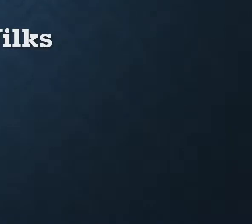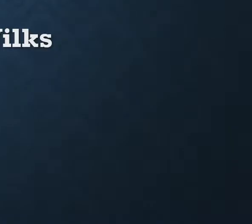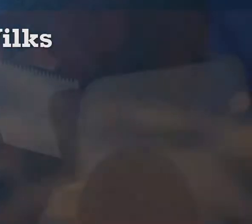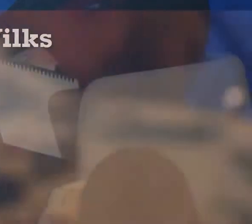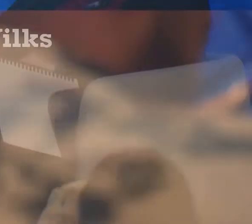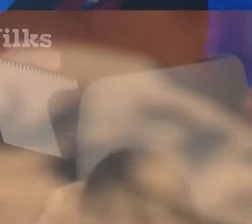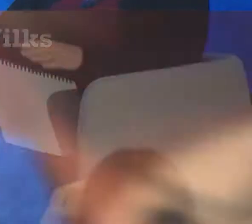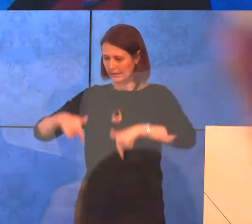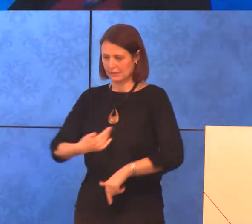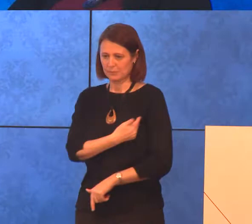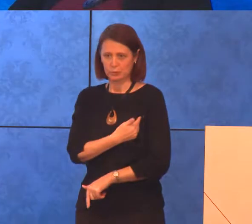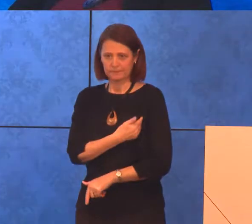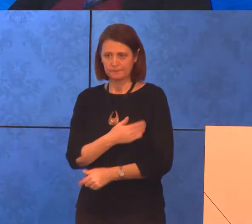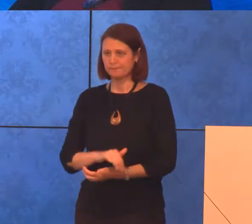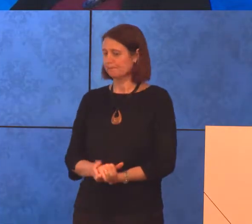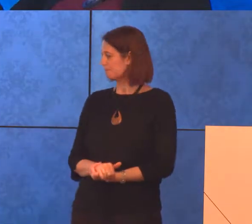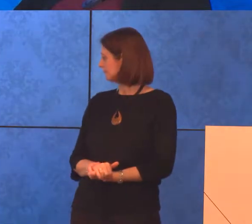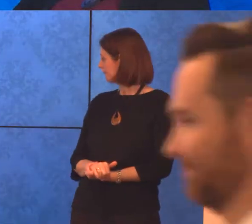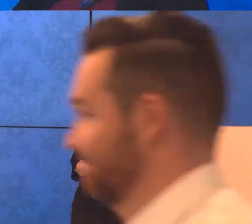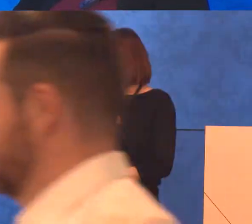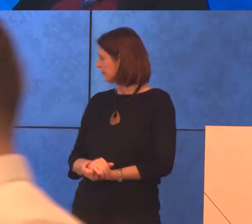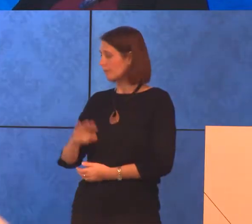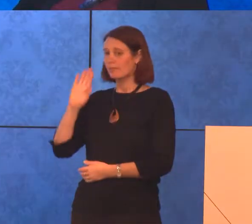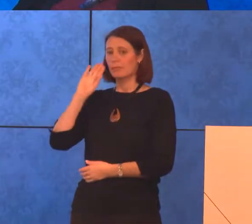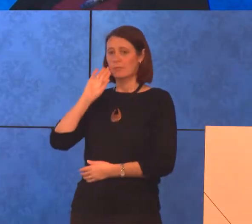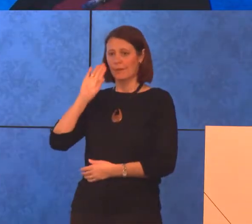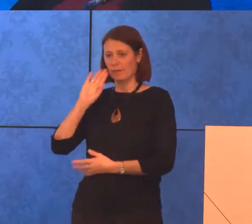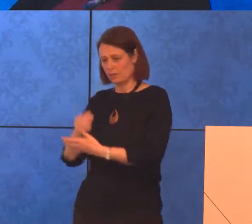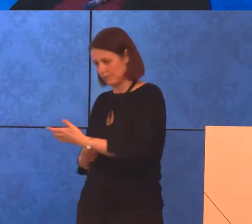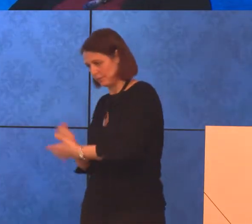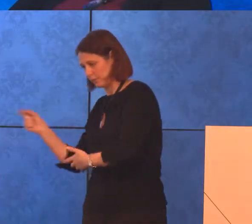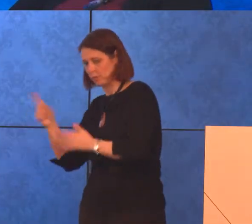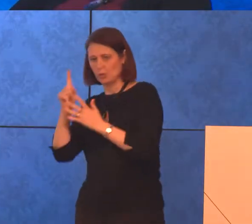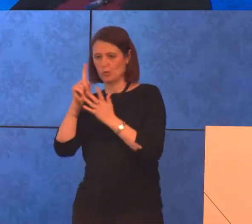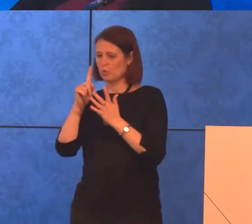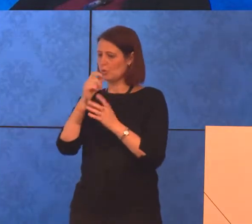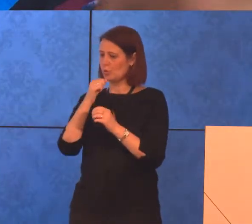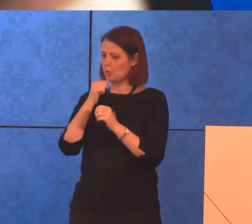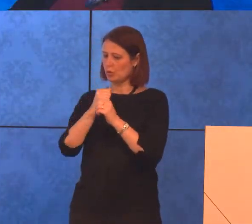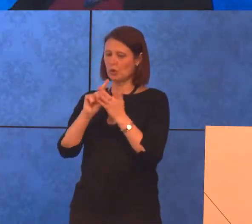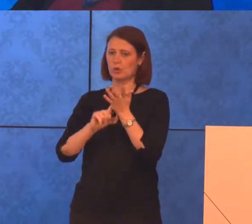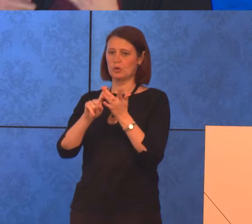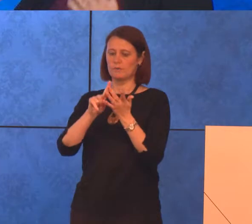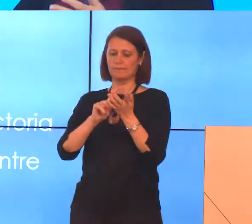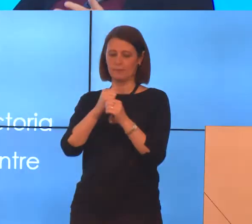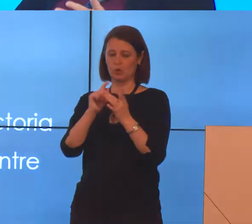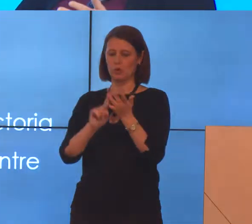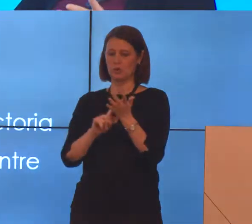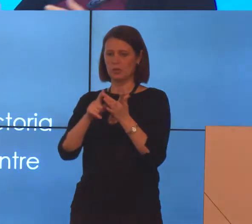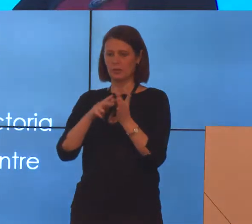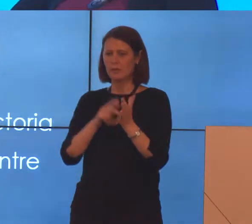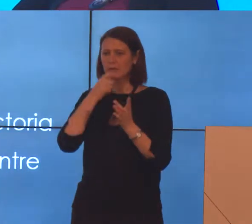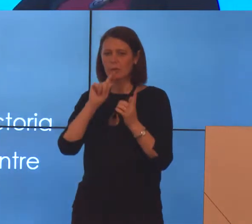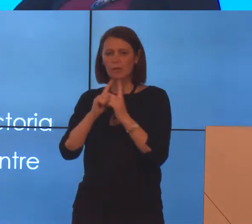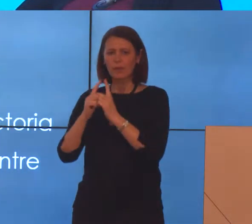here this morning. Before I hand over to Gillian, just a few things in introduction.